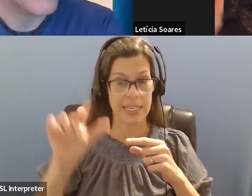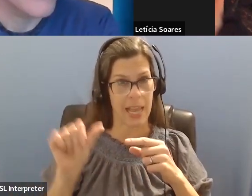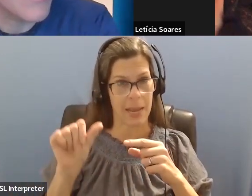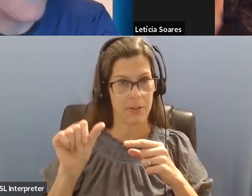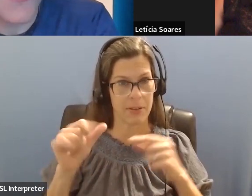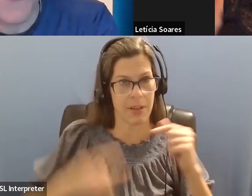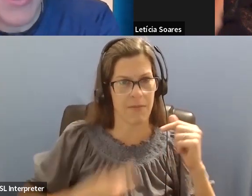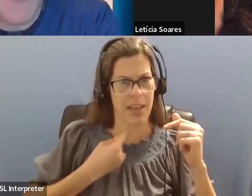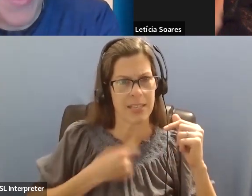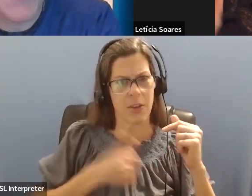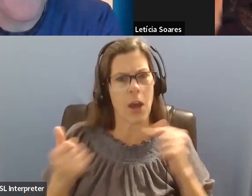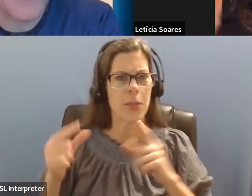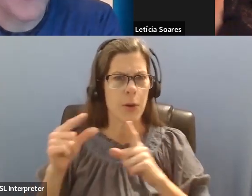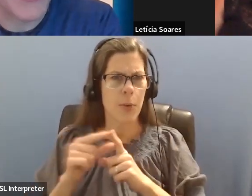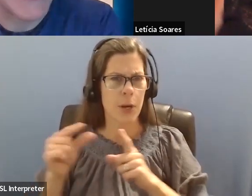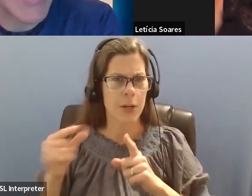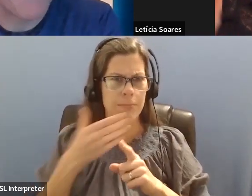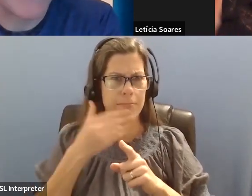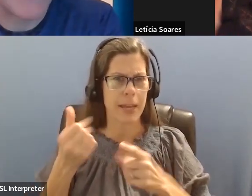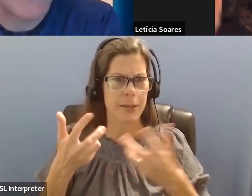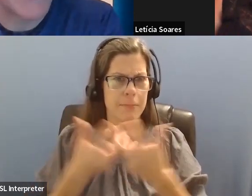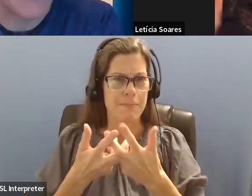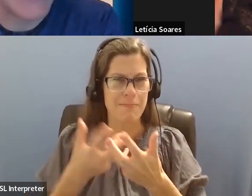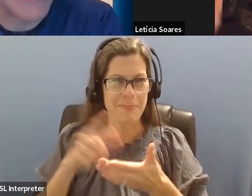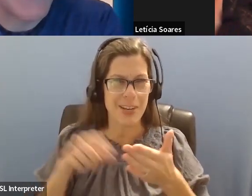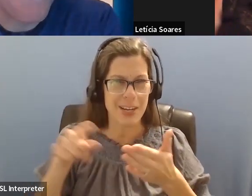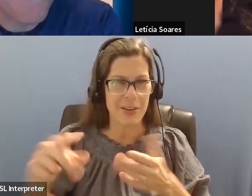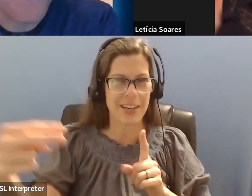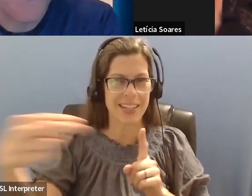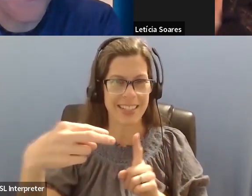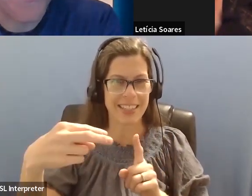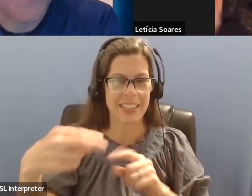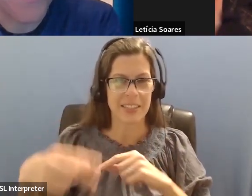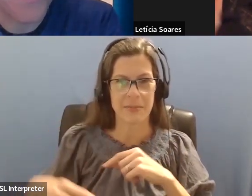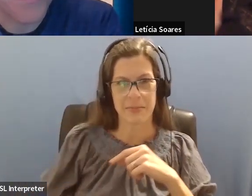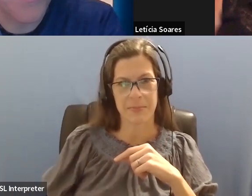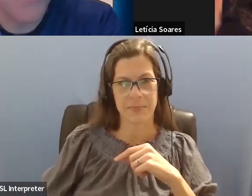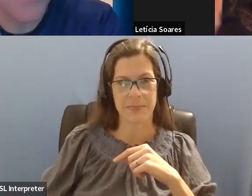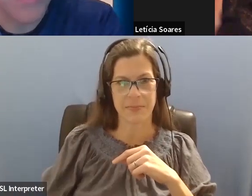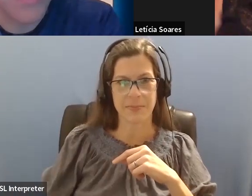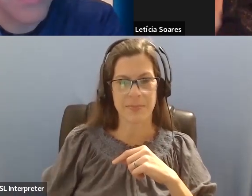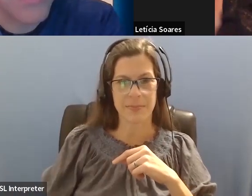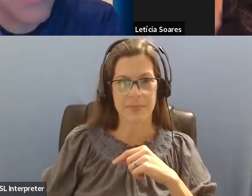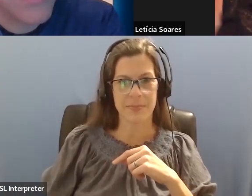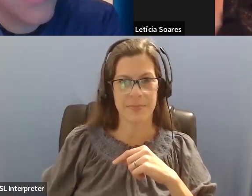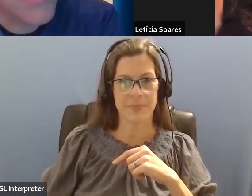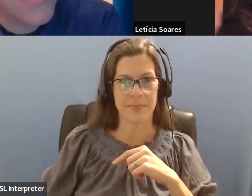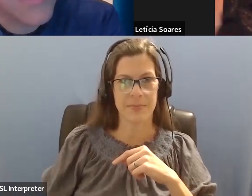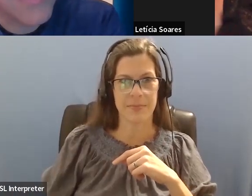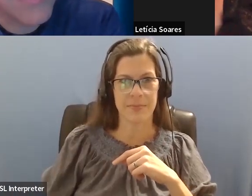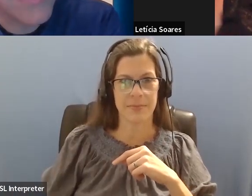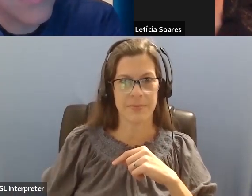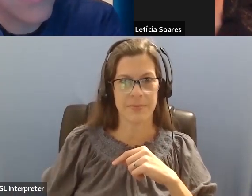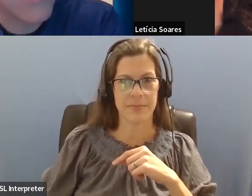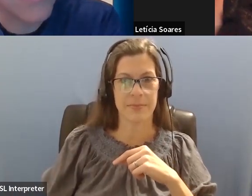use? Or what's your feeling about the word disabled and disability? I, I 100%